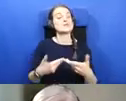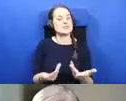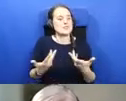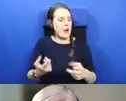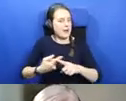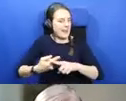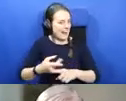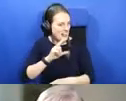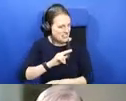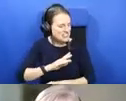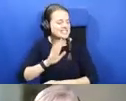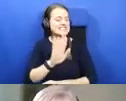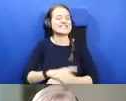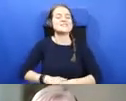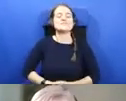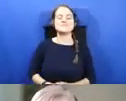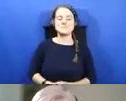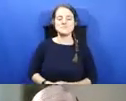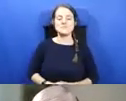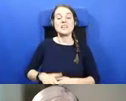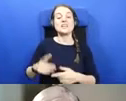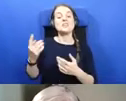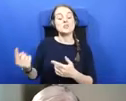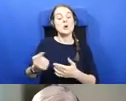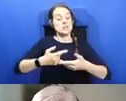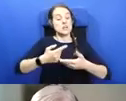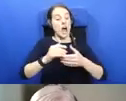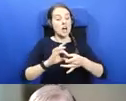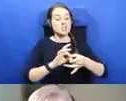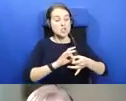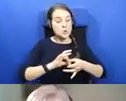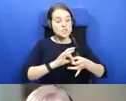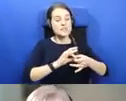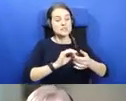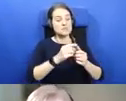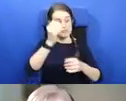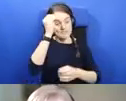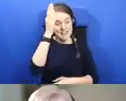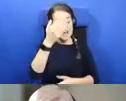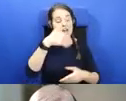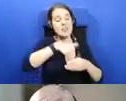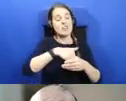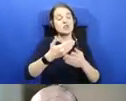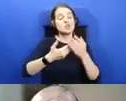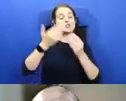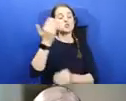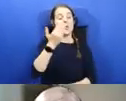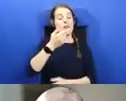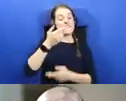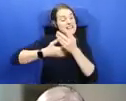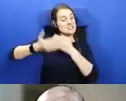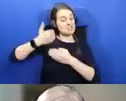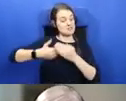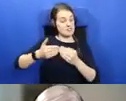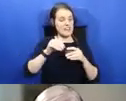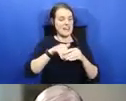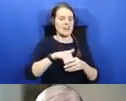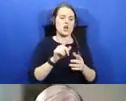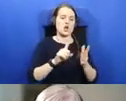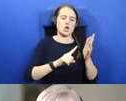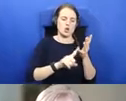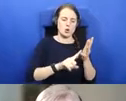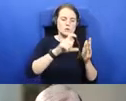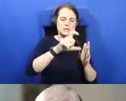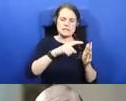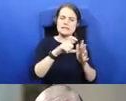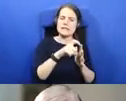she is an Associate Professor in the School of History in University College Dublin and she has